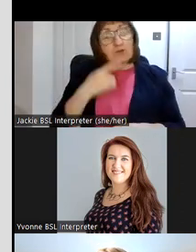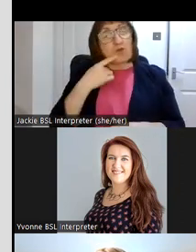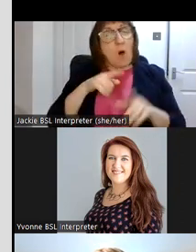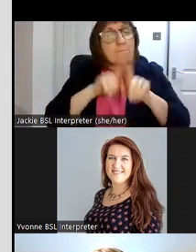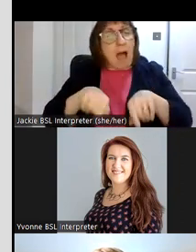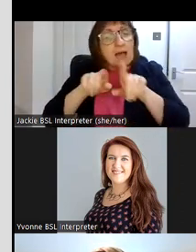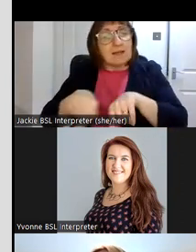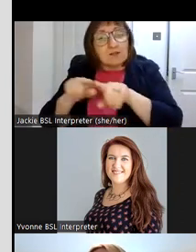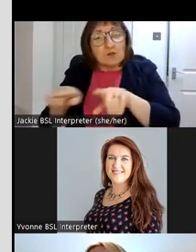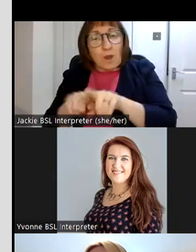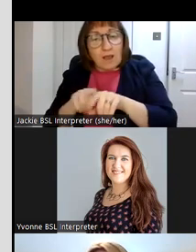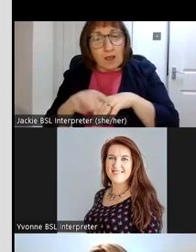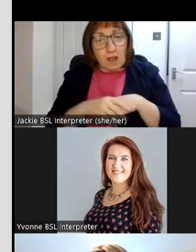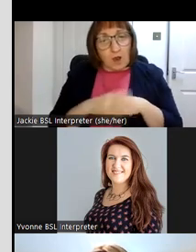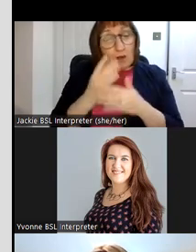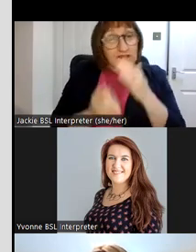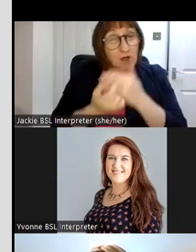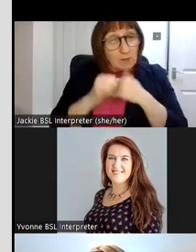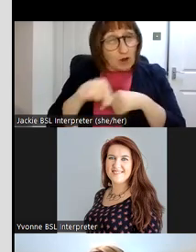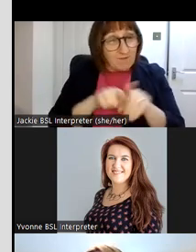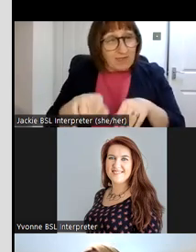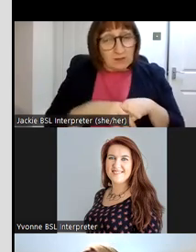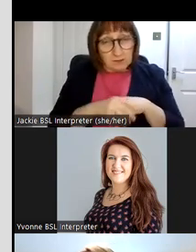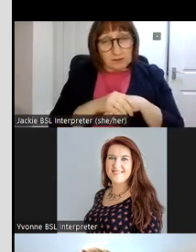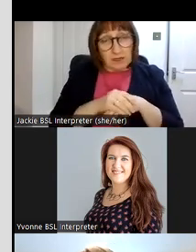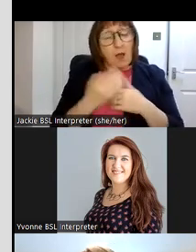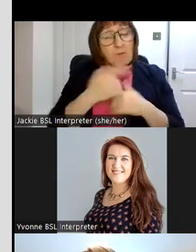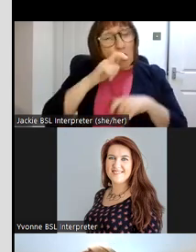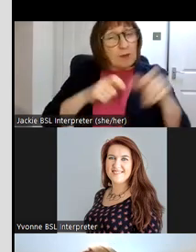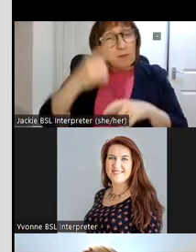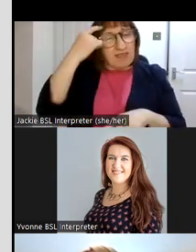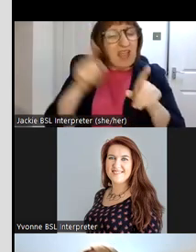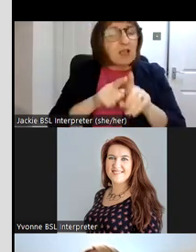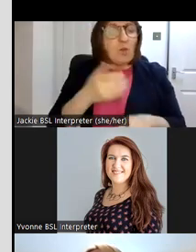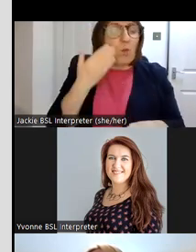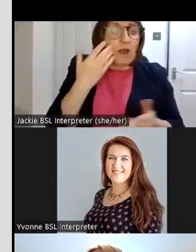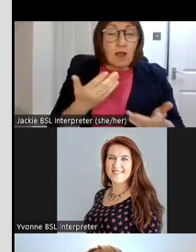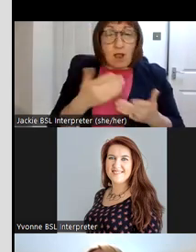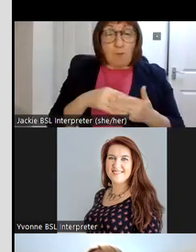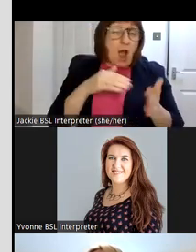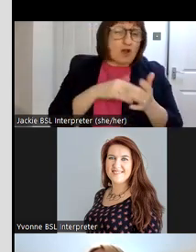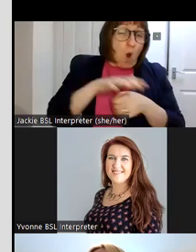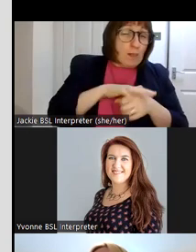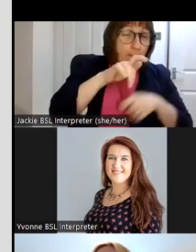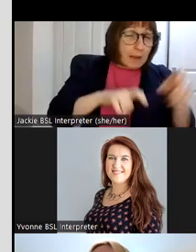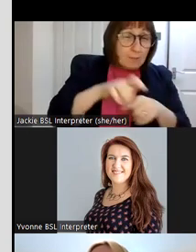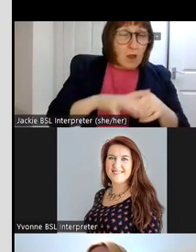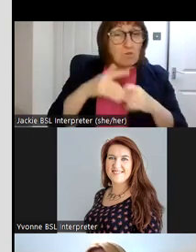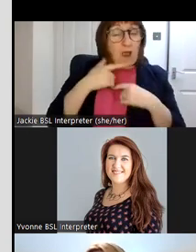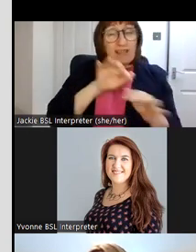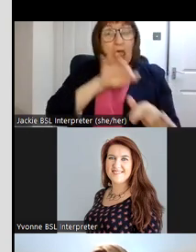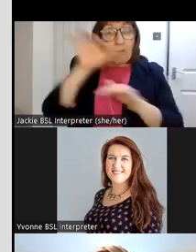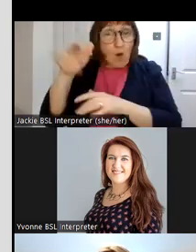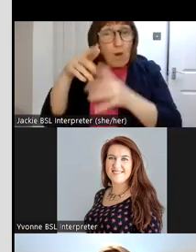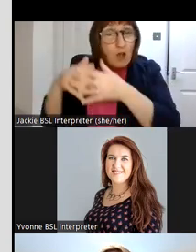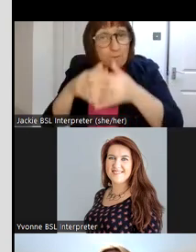interesting uh which are coming out of this um most people think when um my column people uh immigrated they went to